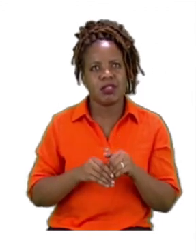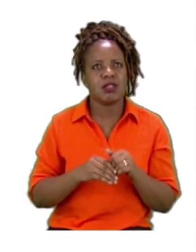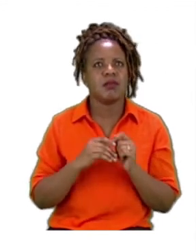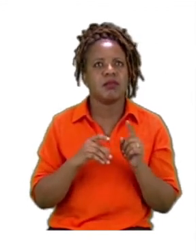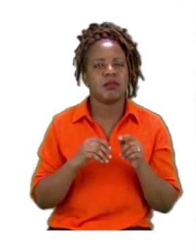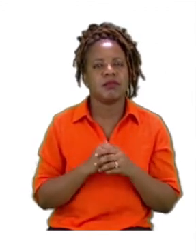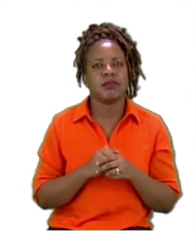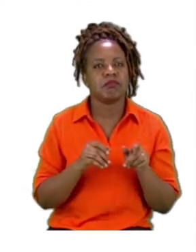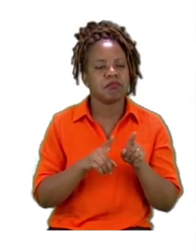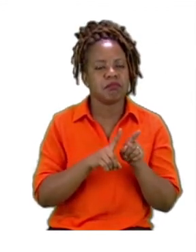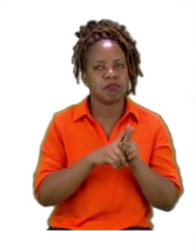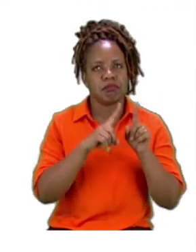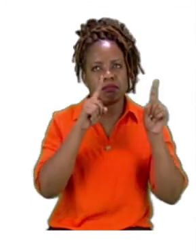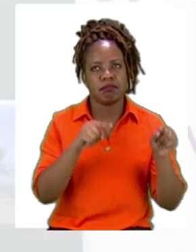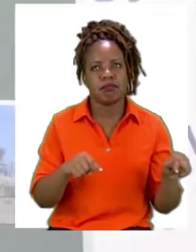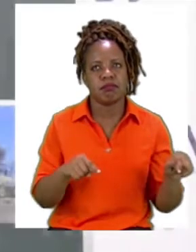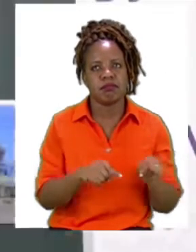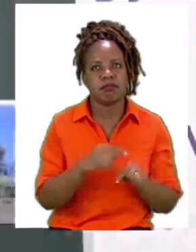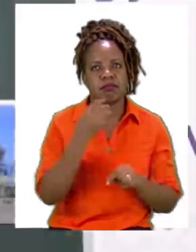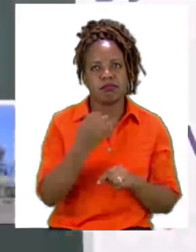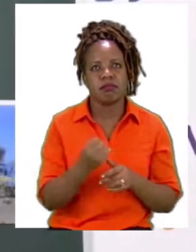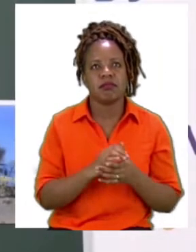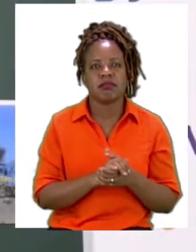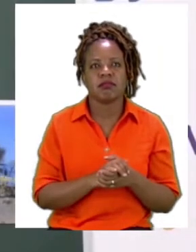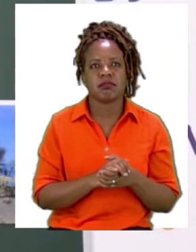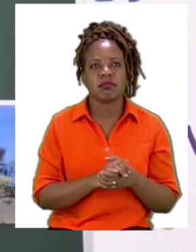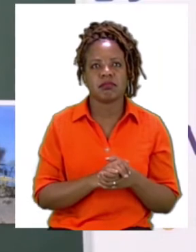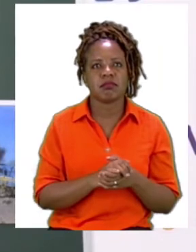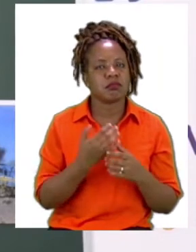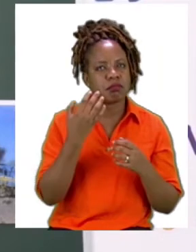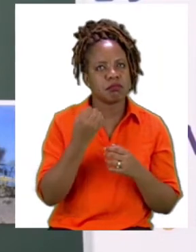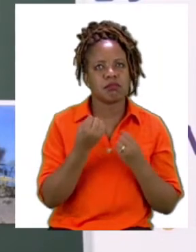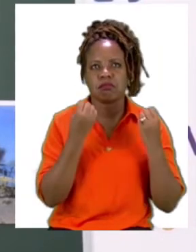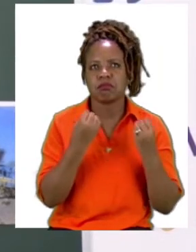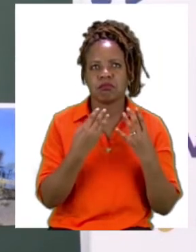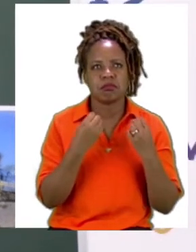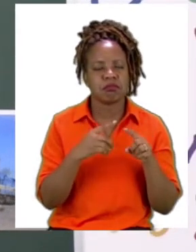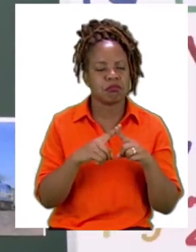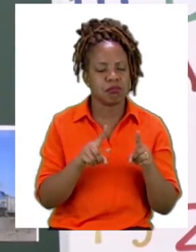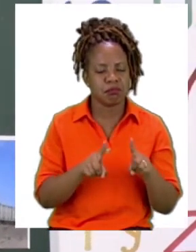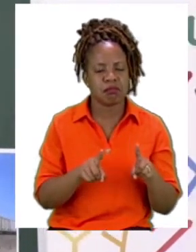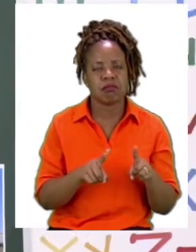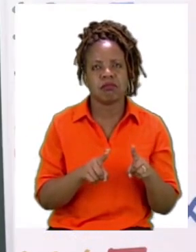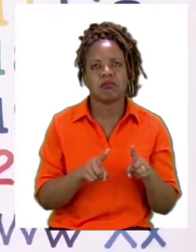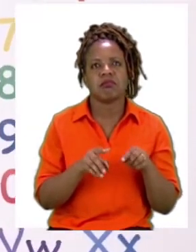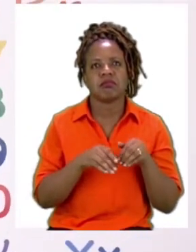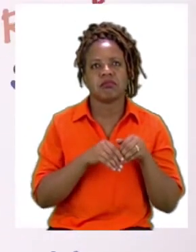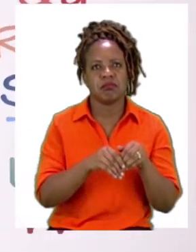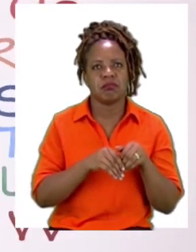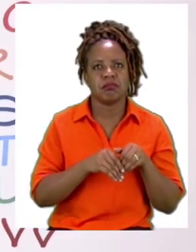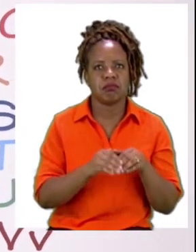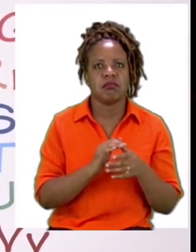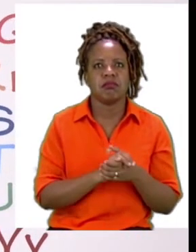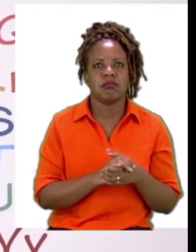Let's take a look at the board. Now, on the board, I have many different types of transport, each of them using a different way.